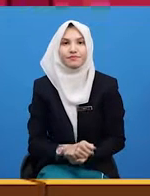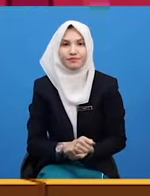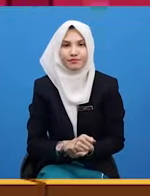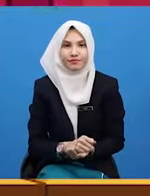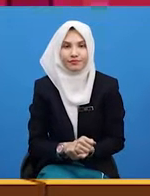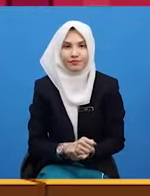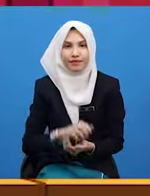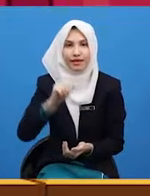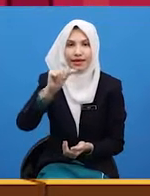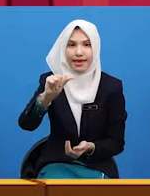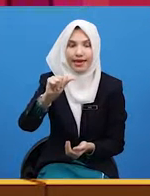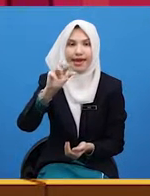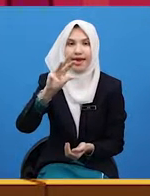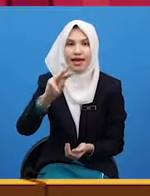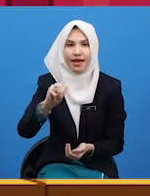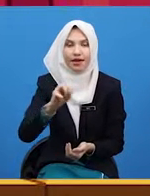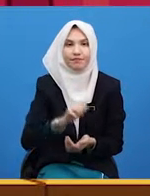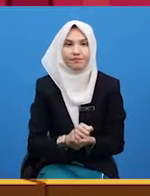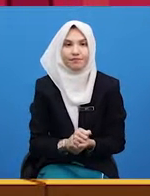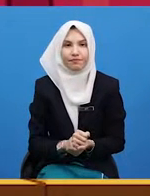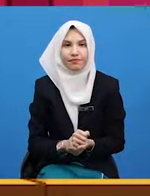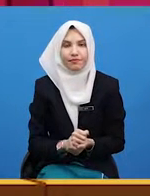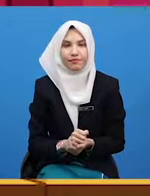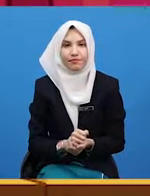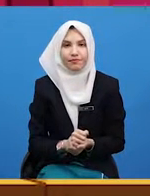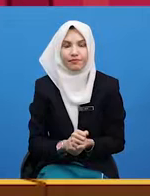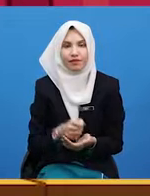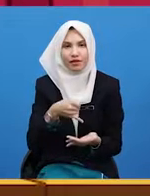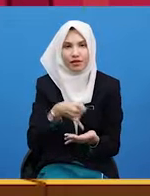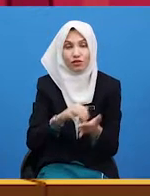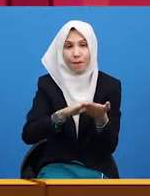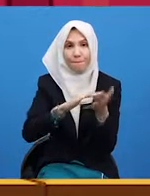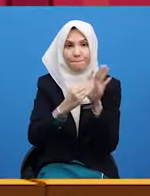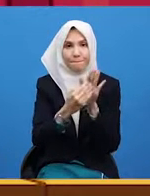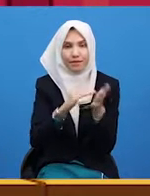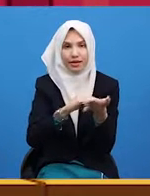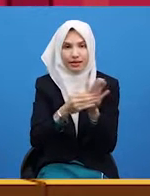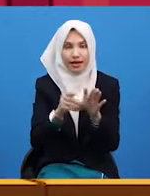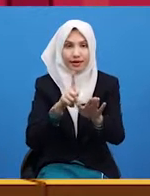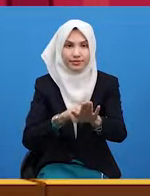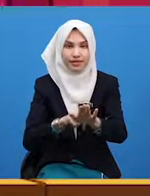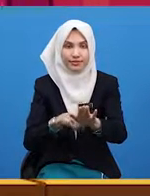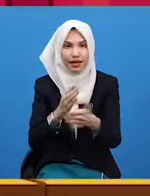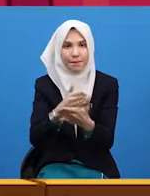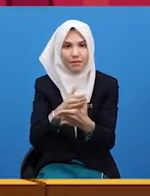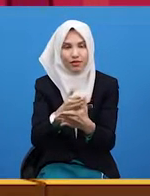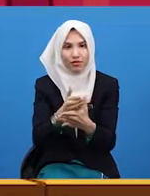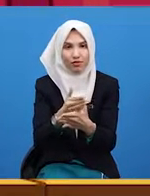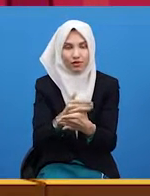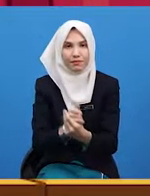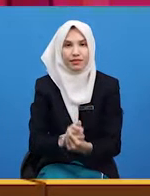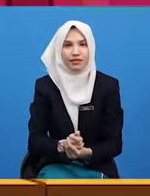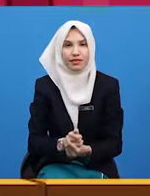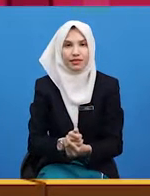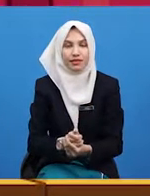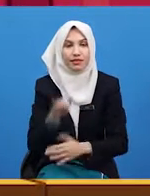letter AM. It also means the time between midnight and